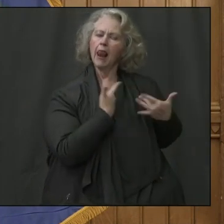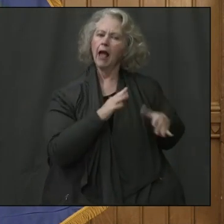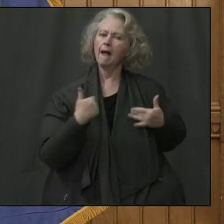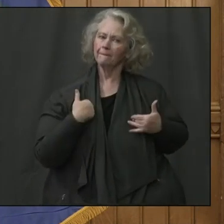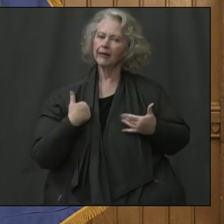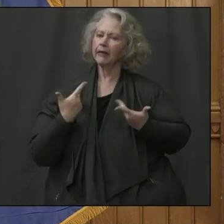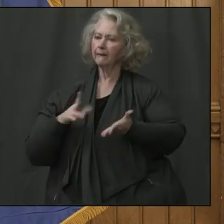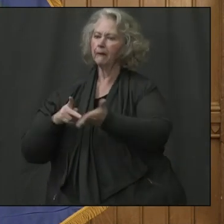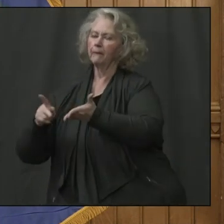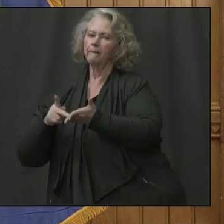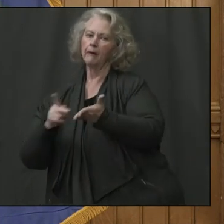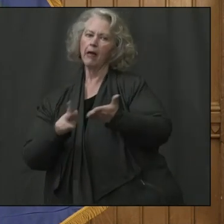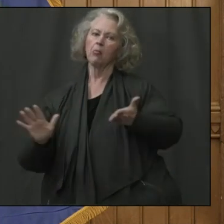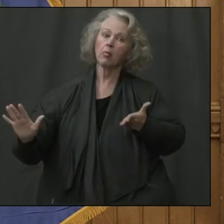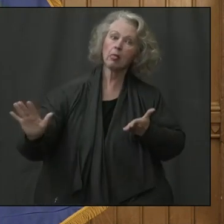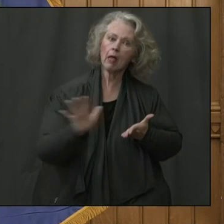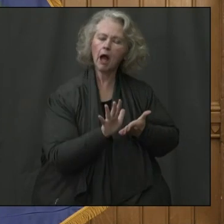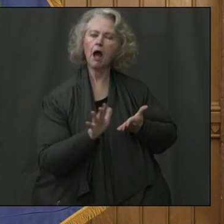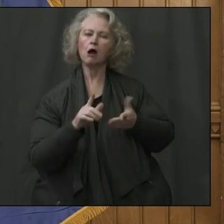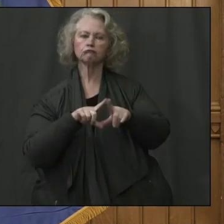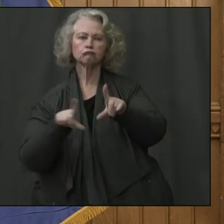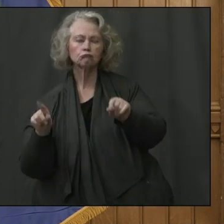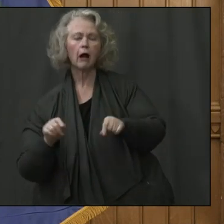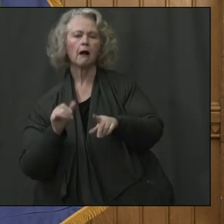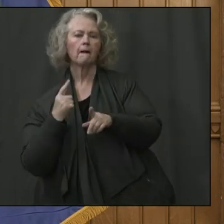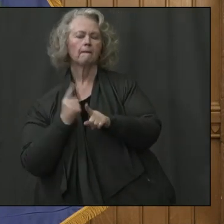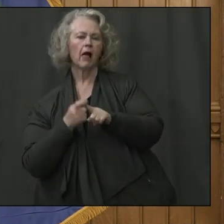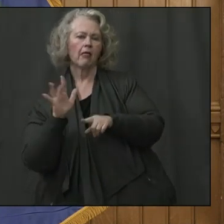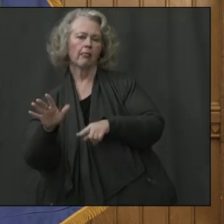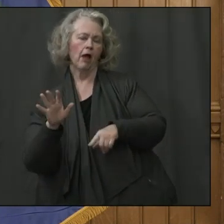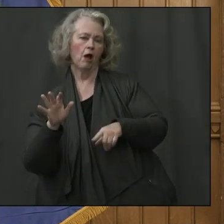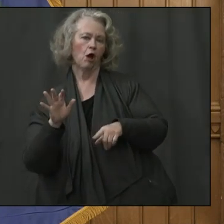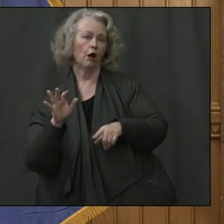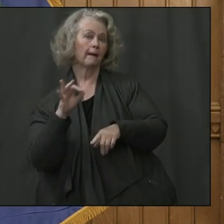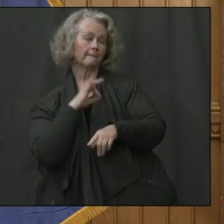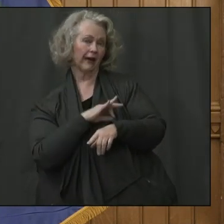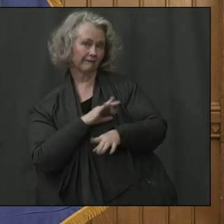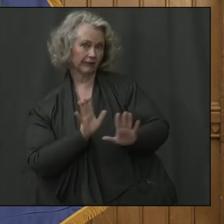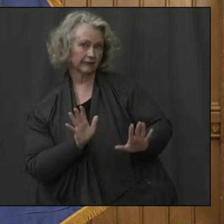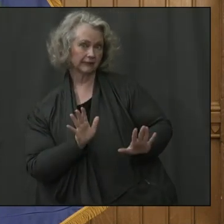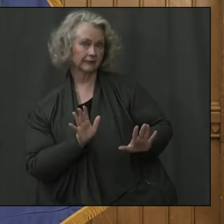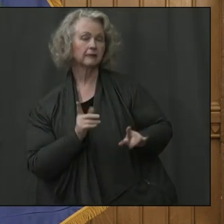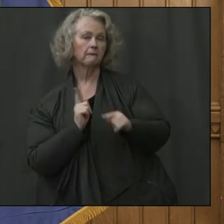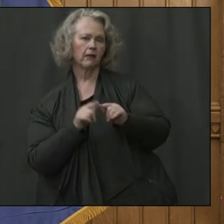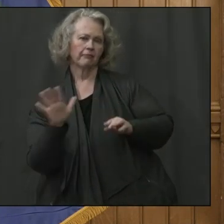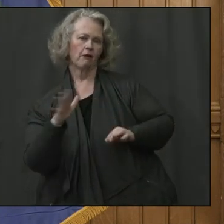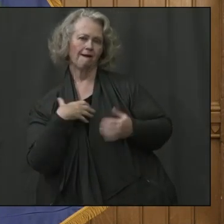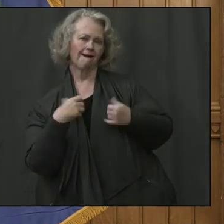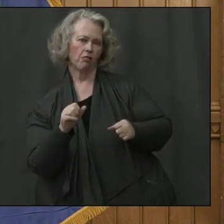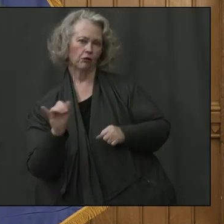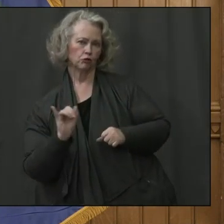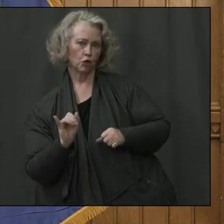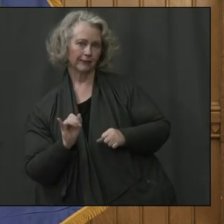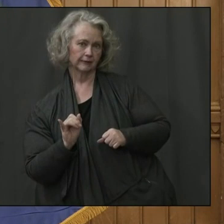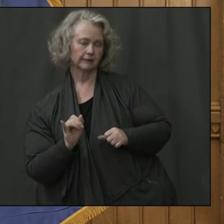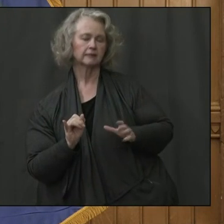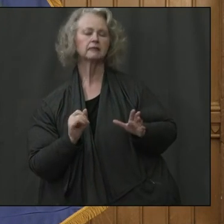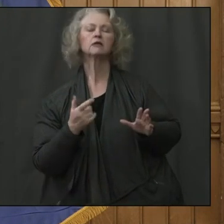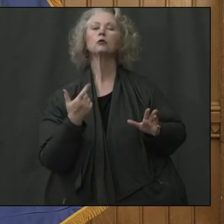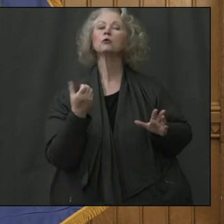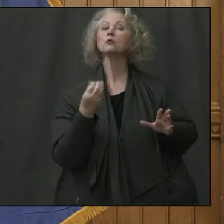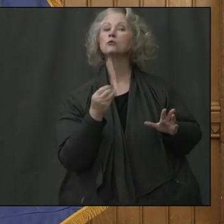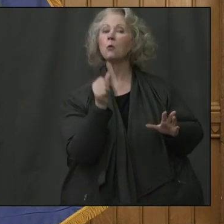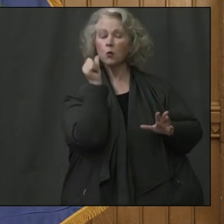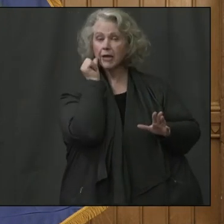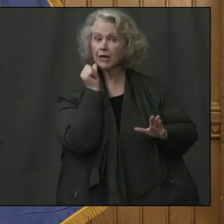and benefits, all payroll and benefits. And that includes, uh, health insurance. So what we did, uh, yesterday with the